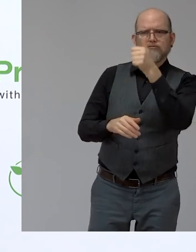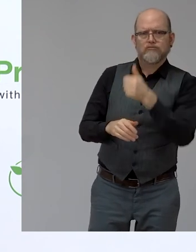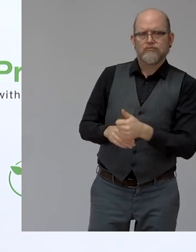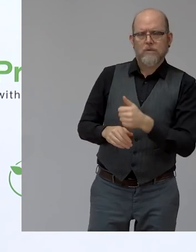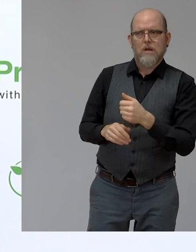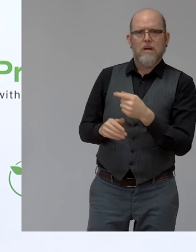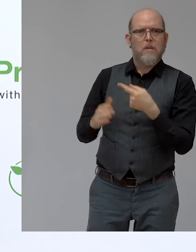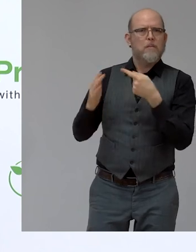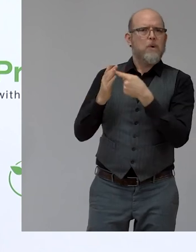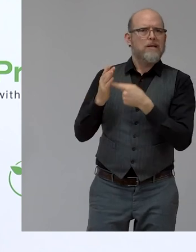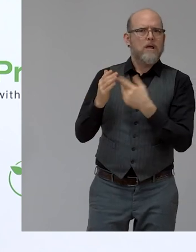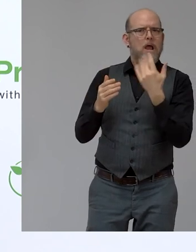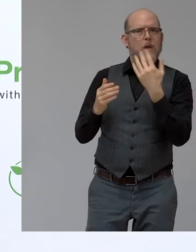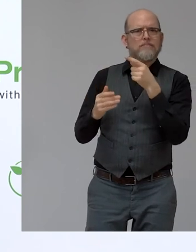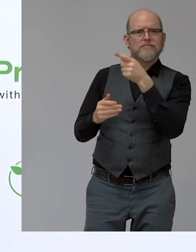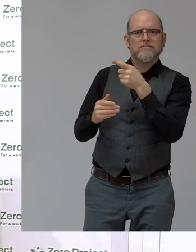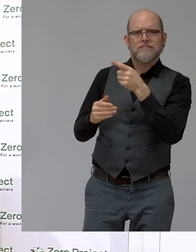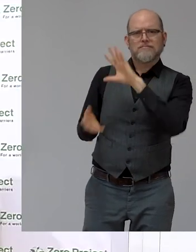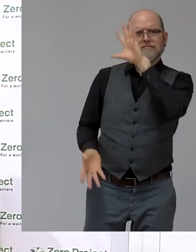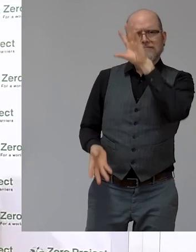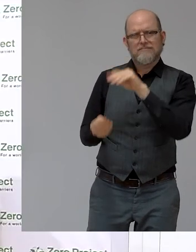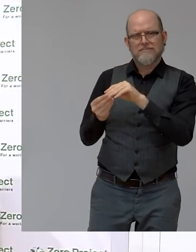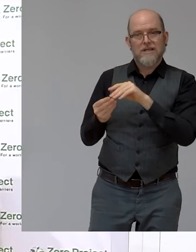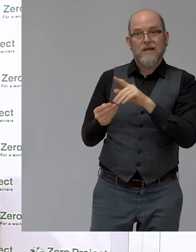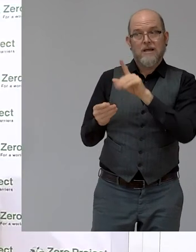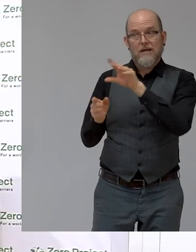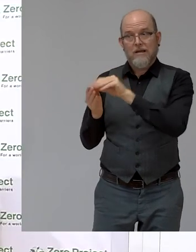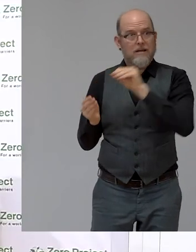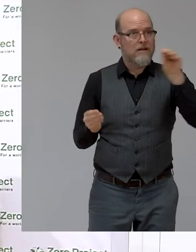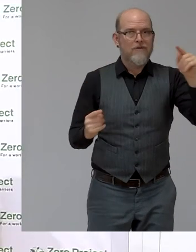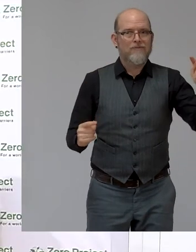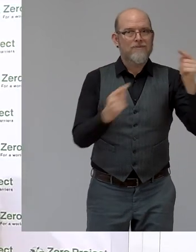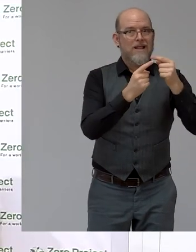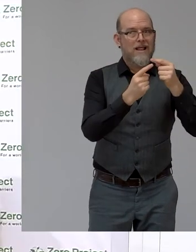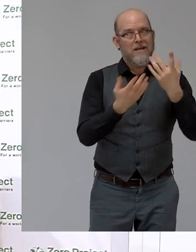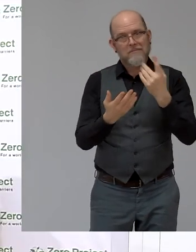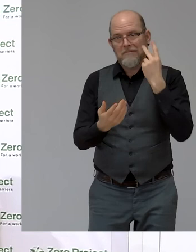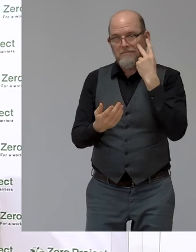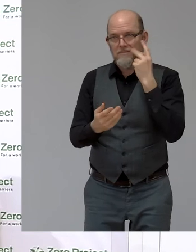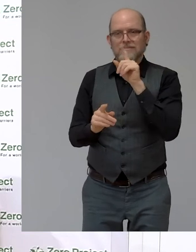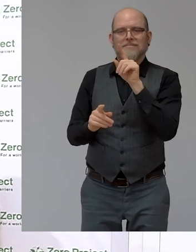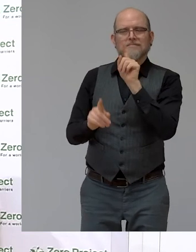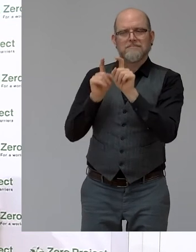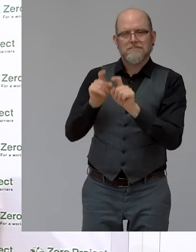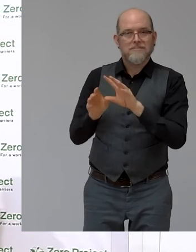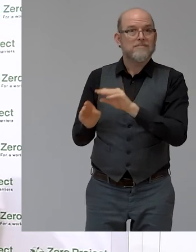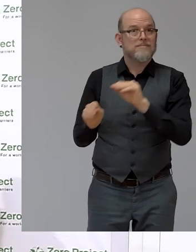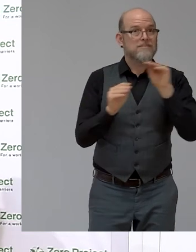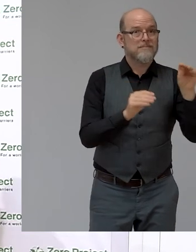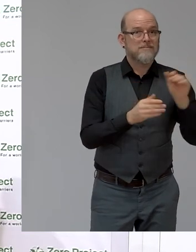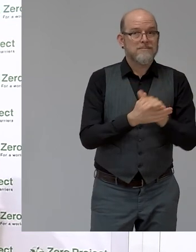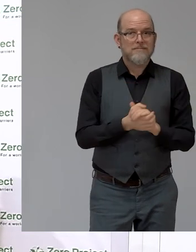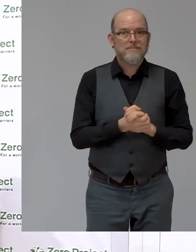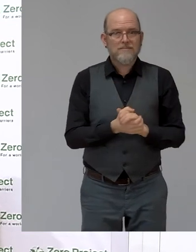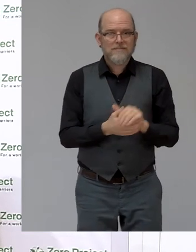final round. Yeah, and this is all brought together by Anna, who sits with us, our process manager. So you